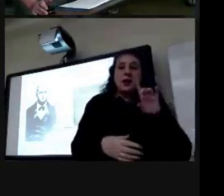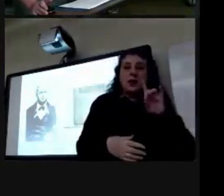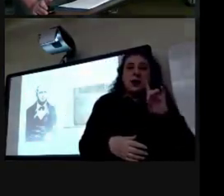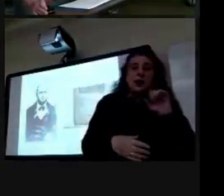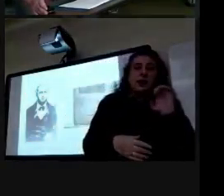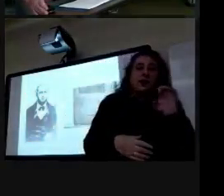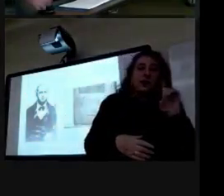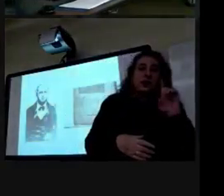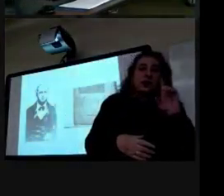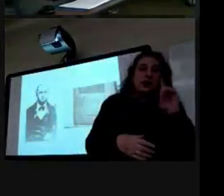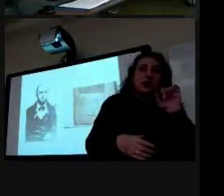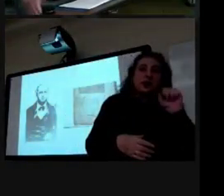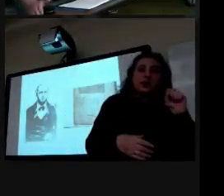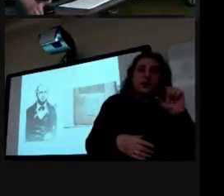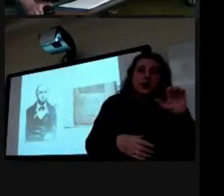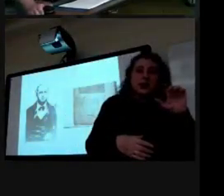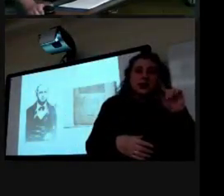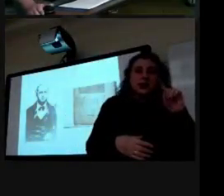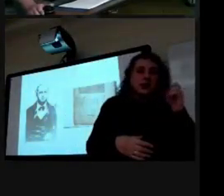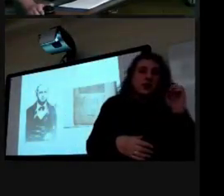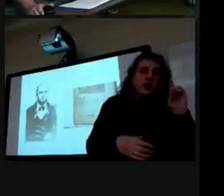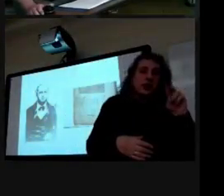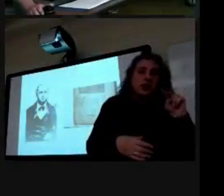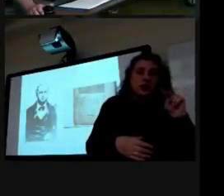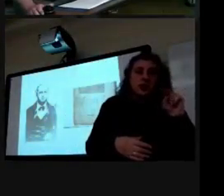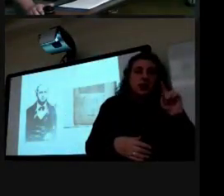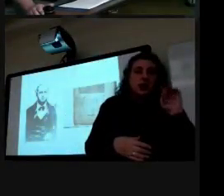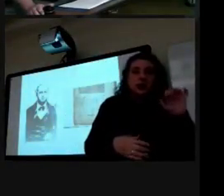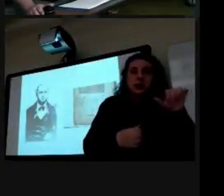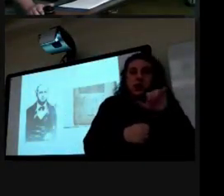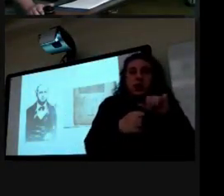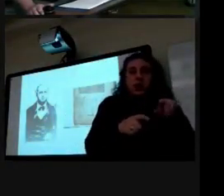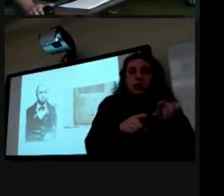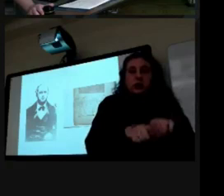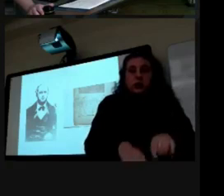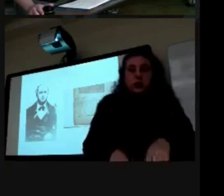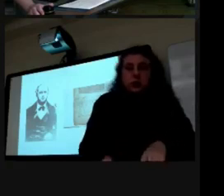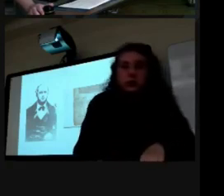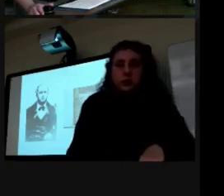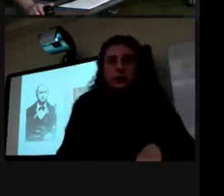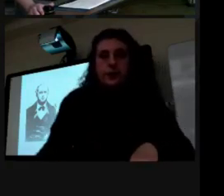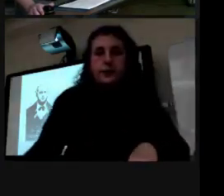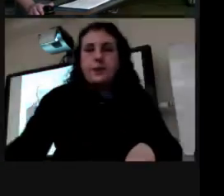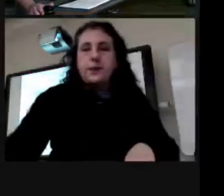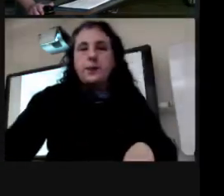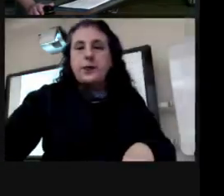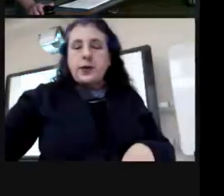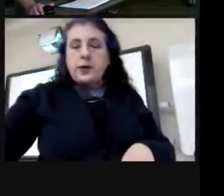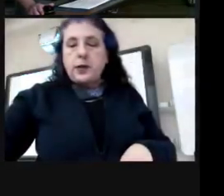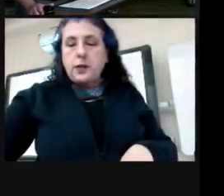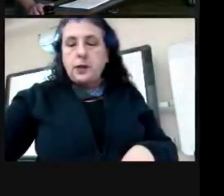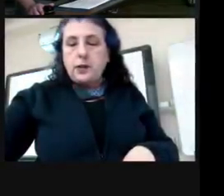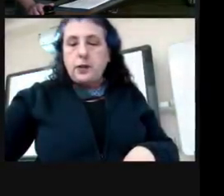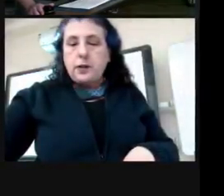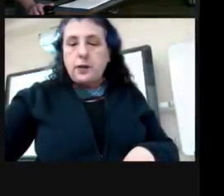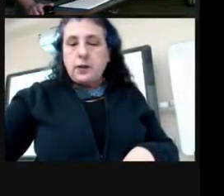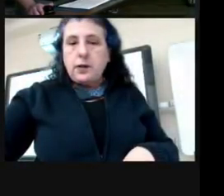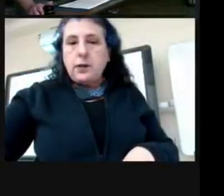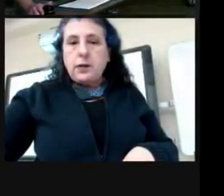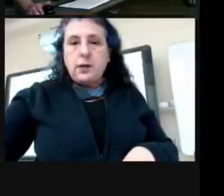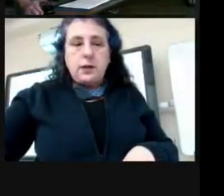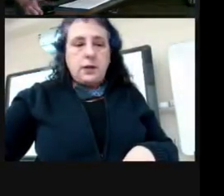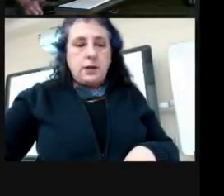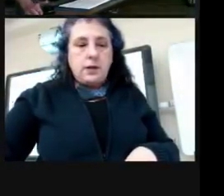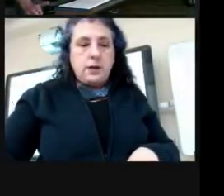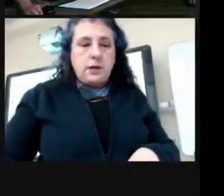and stephen bethless so this is like the level of people who were hanging out there um judges and lawyers would often come